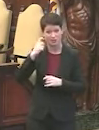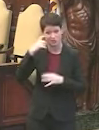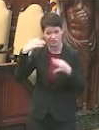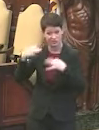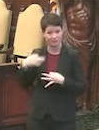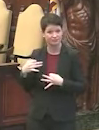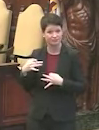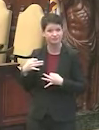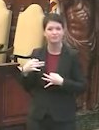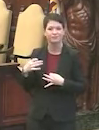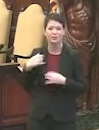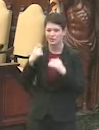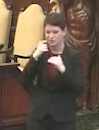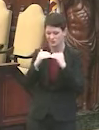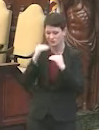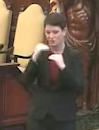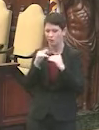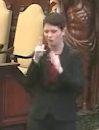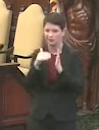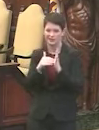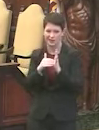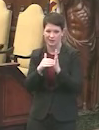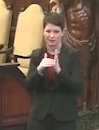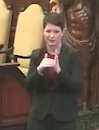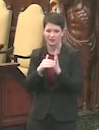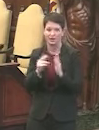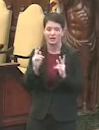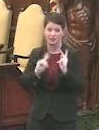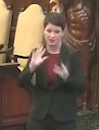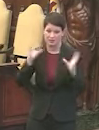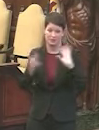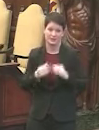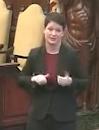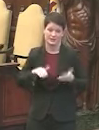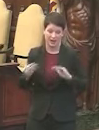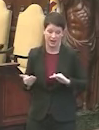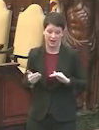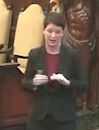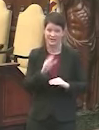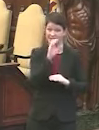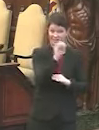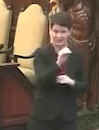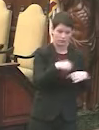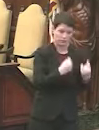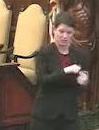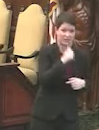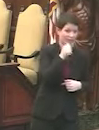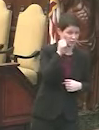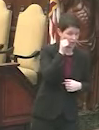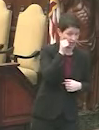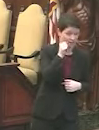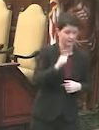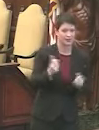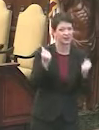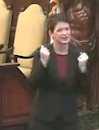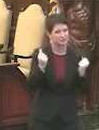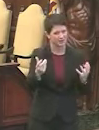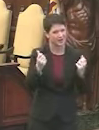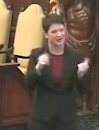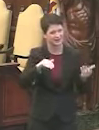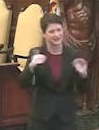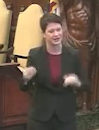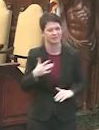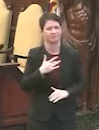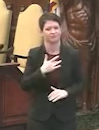we are just at over 3,000 now, 3,001 deaths total, zero identified since yesterday. That's many deaths, as the mayor